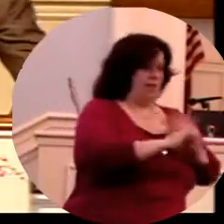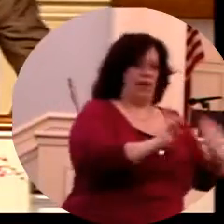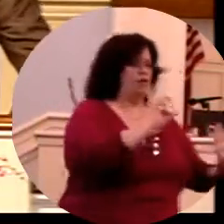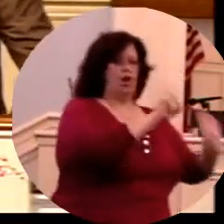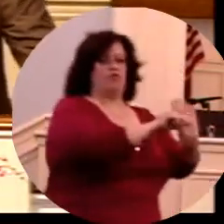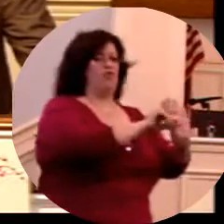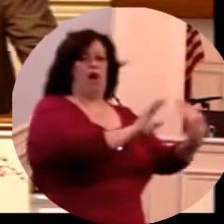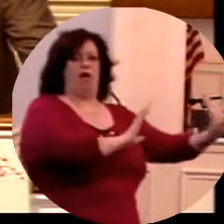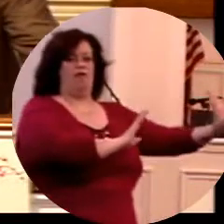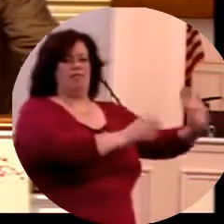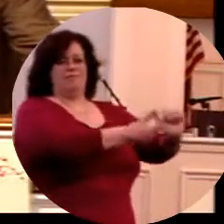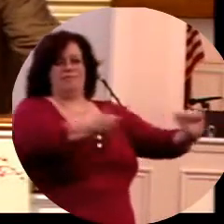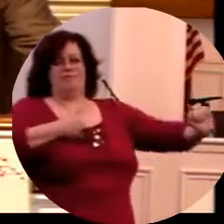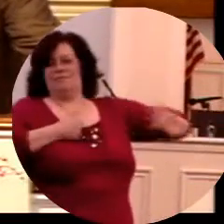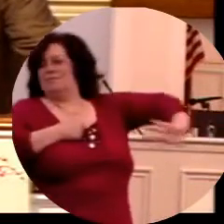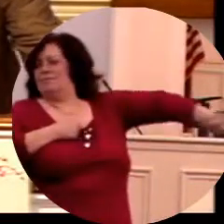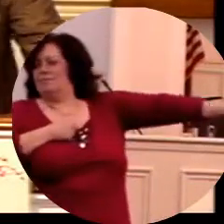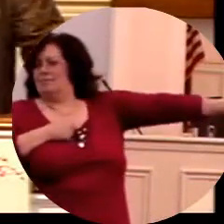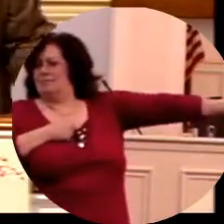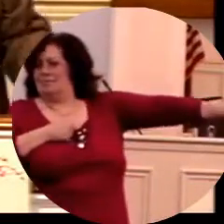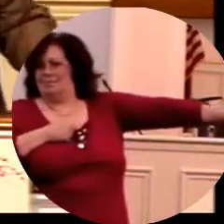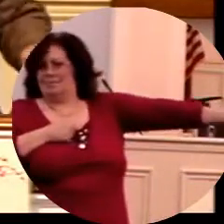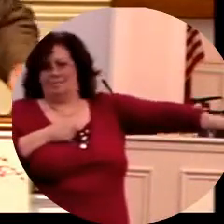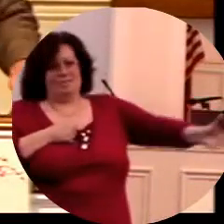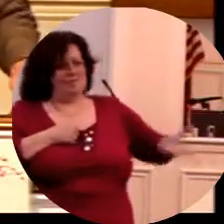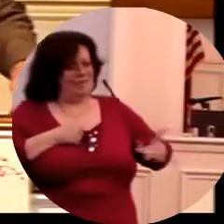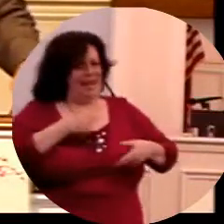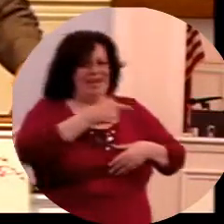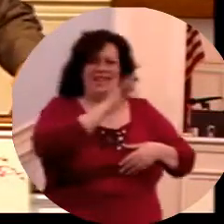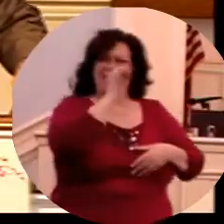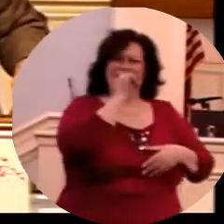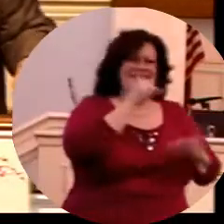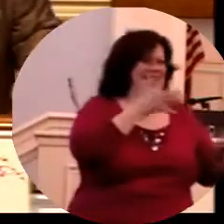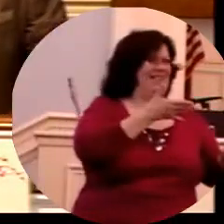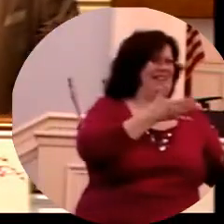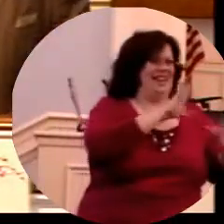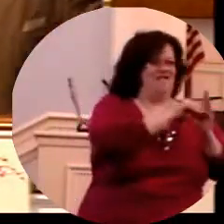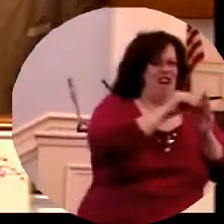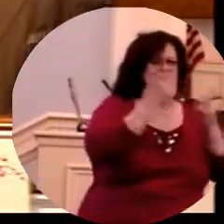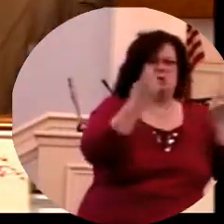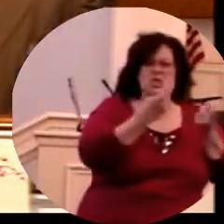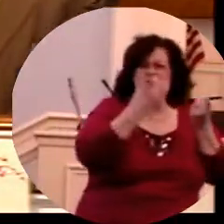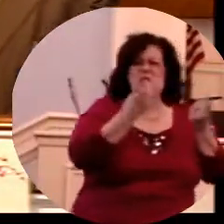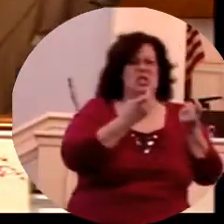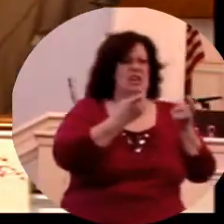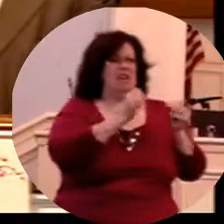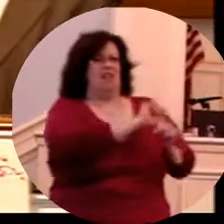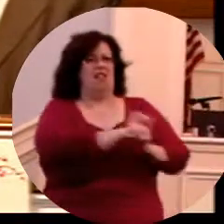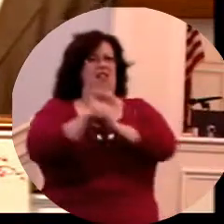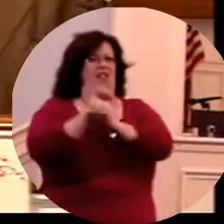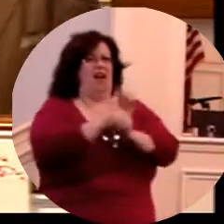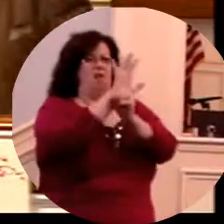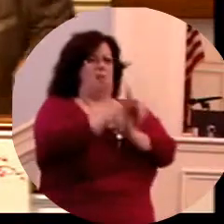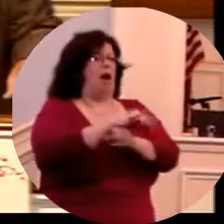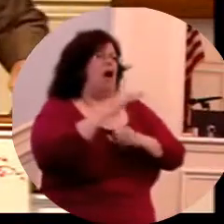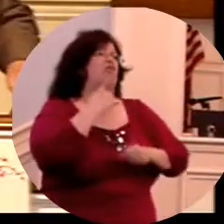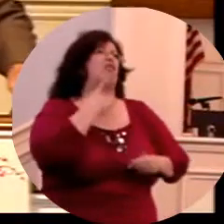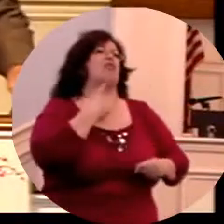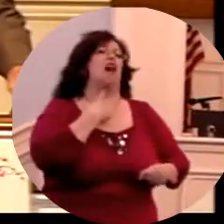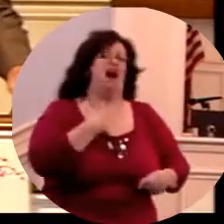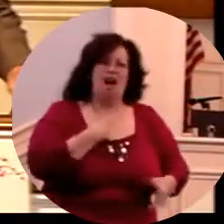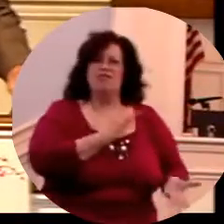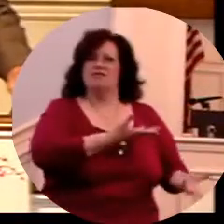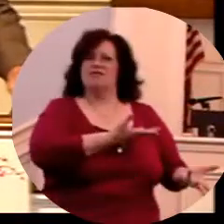such turn away. For of this sort are they which creep into houses and lead captive silly women, laden with sin, led away with diverse lusts,